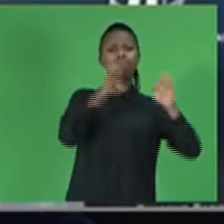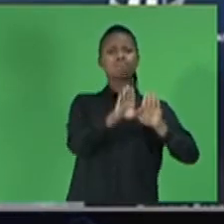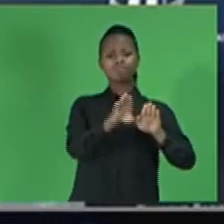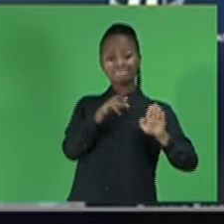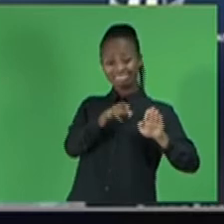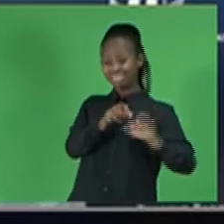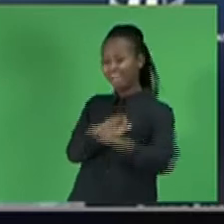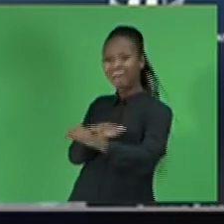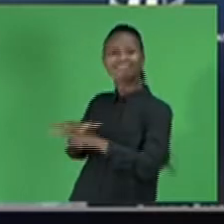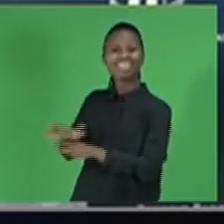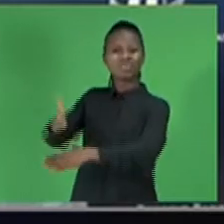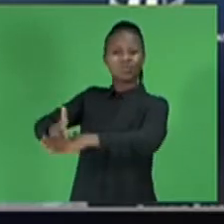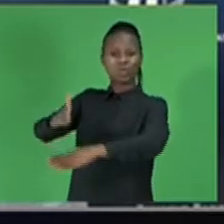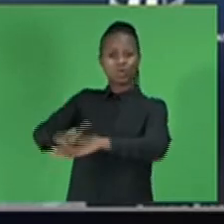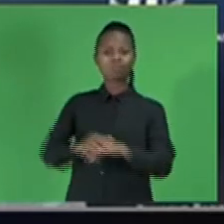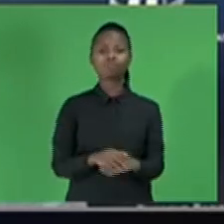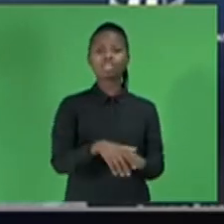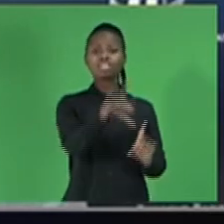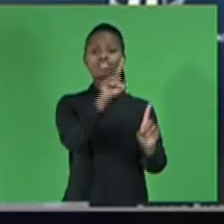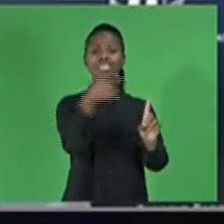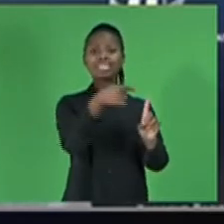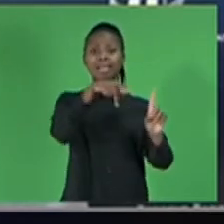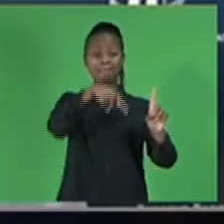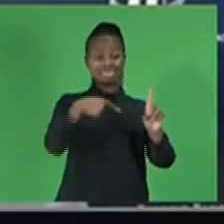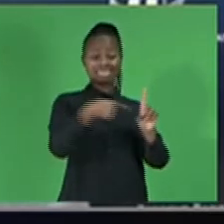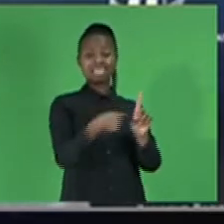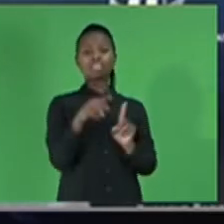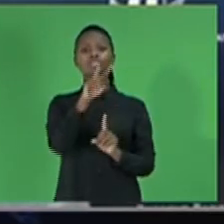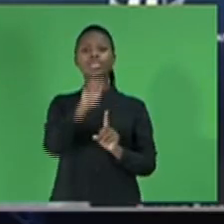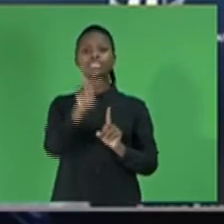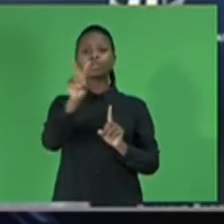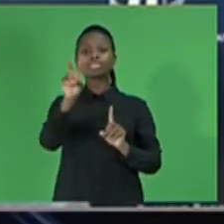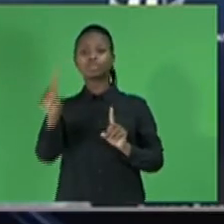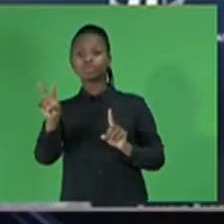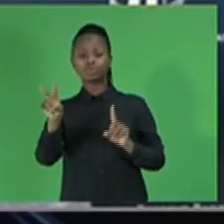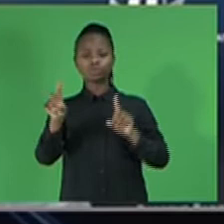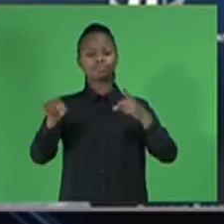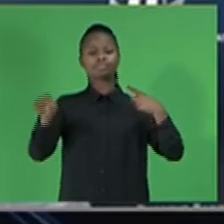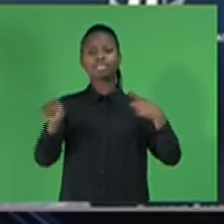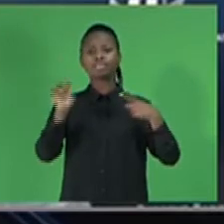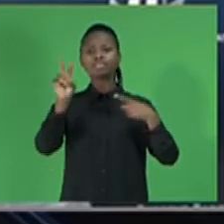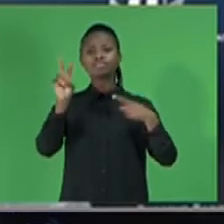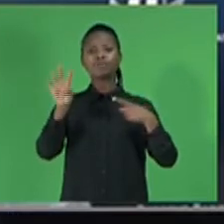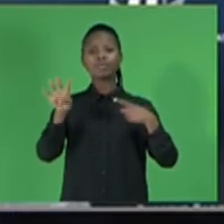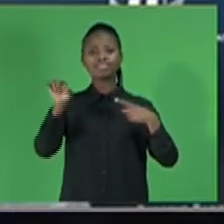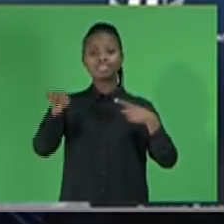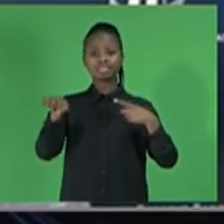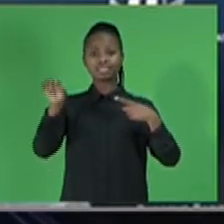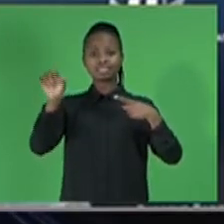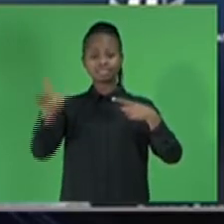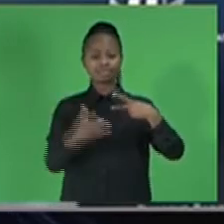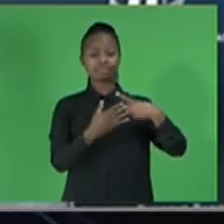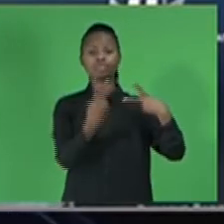expected to grow by 1.7% in 2022 and by 1.8% in 2023.